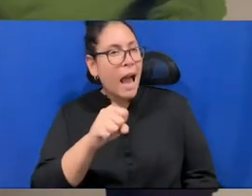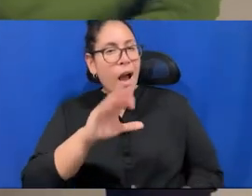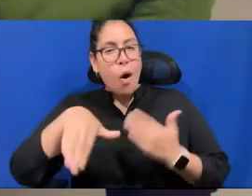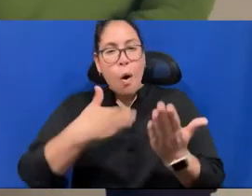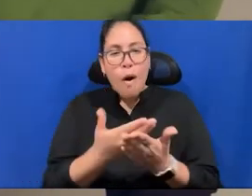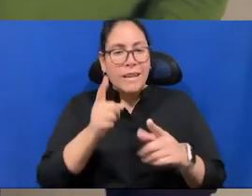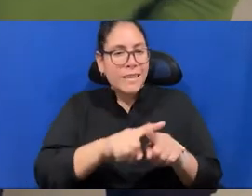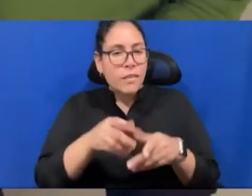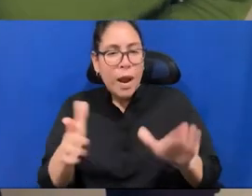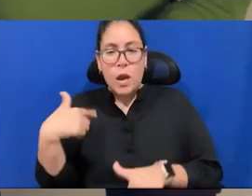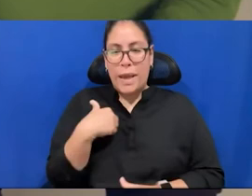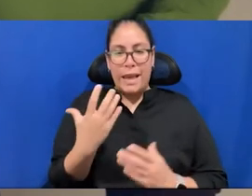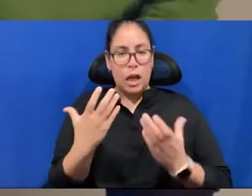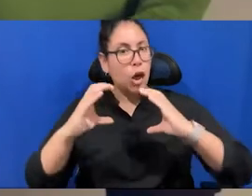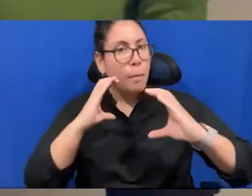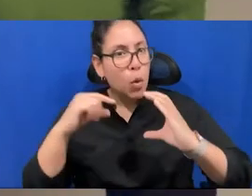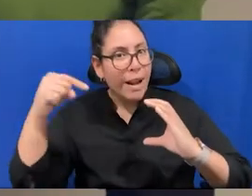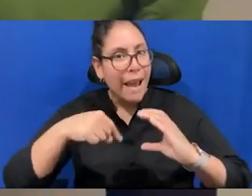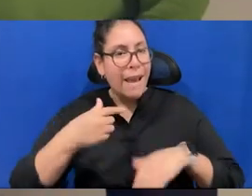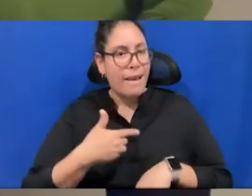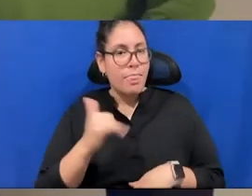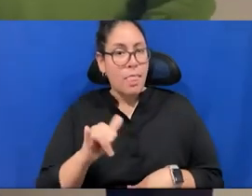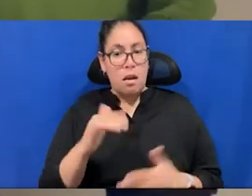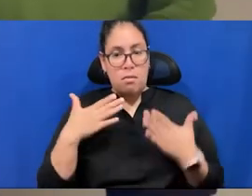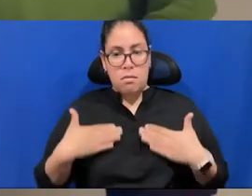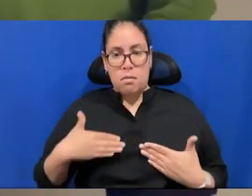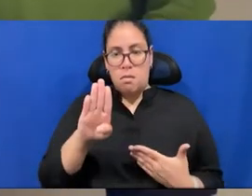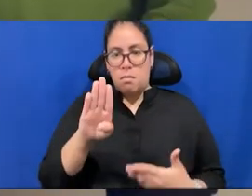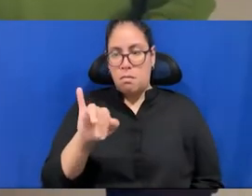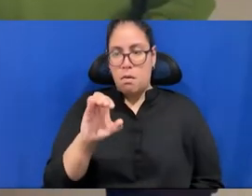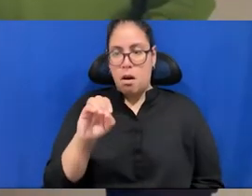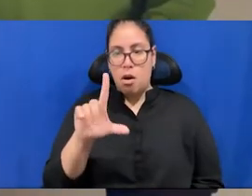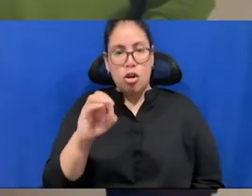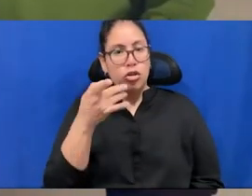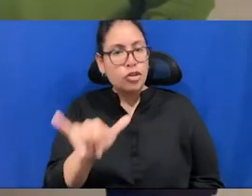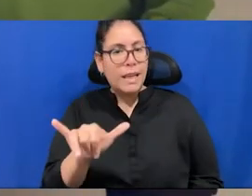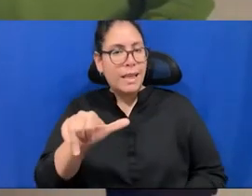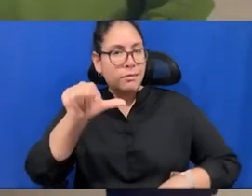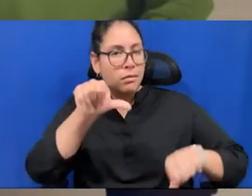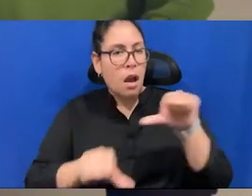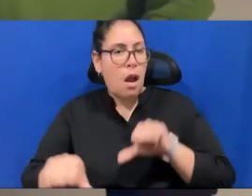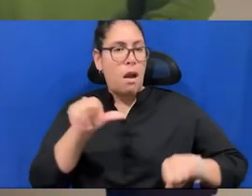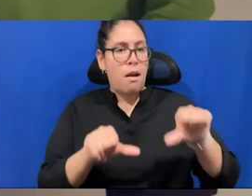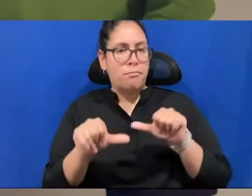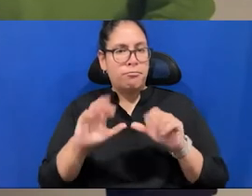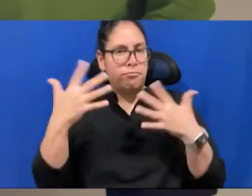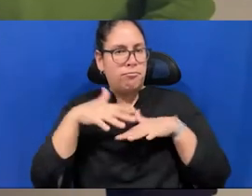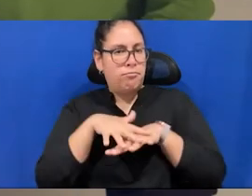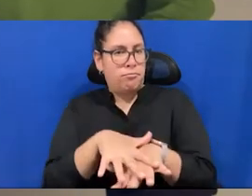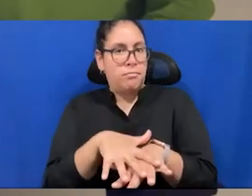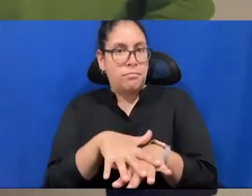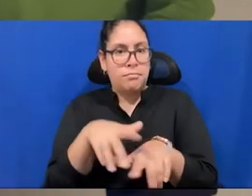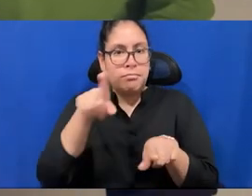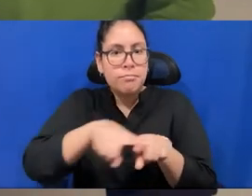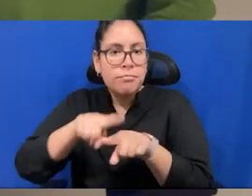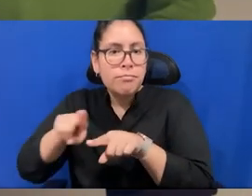let's say the more mainstream type of science somehow, which is, he had a little core chips and, and, and way of